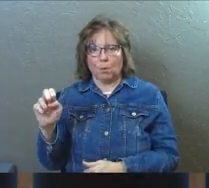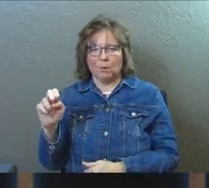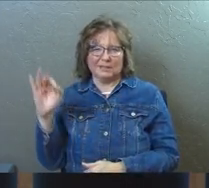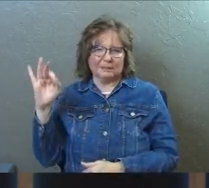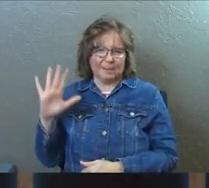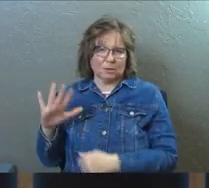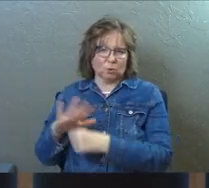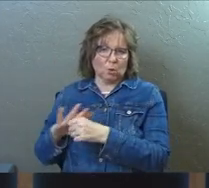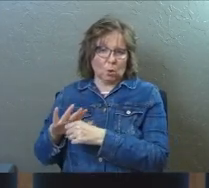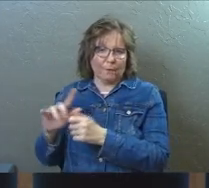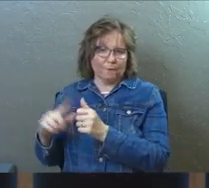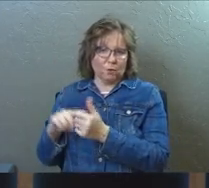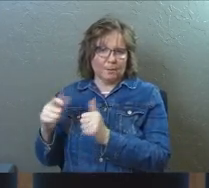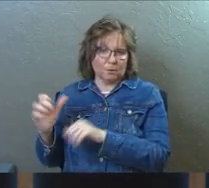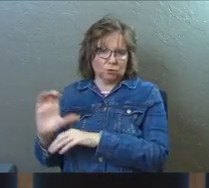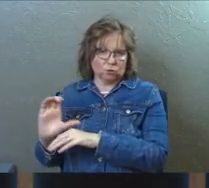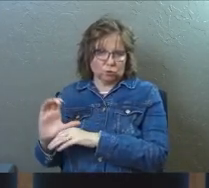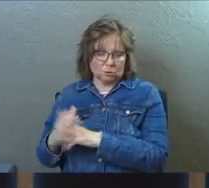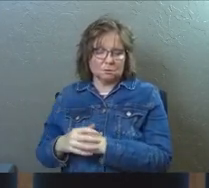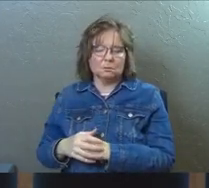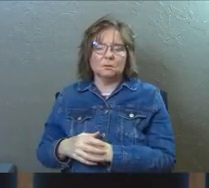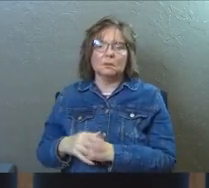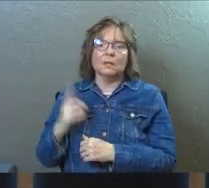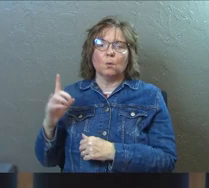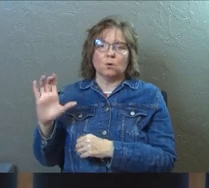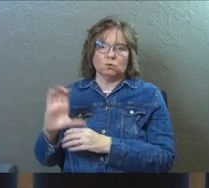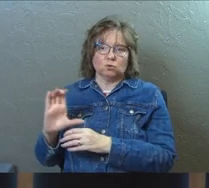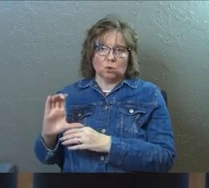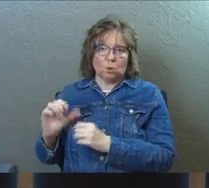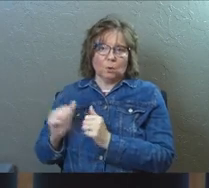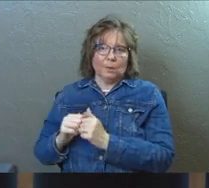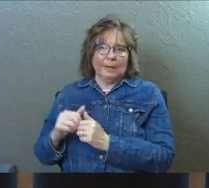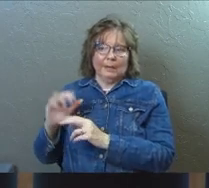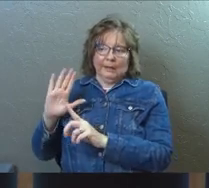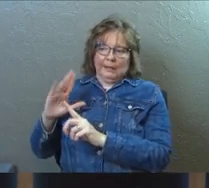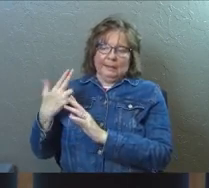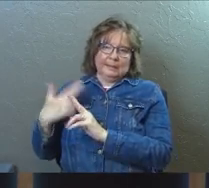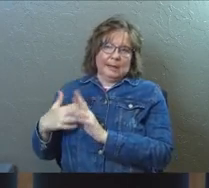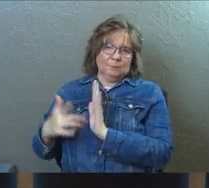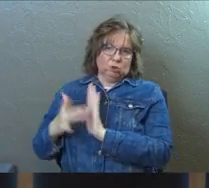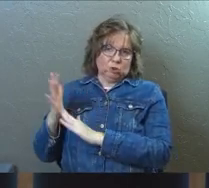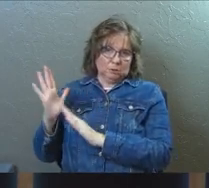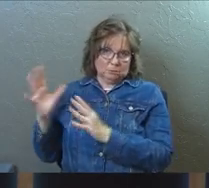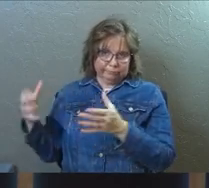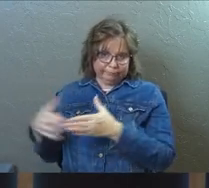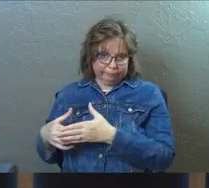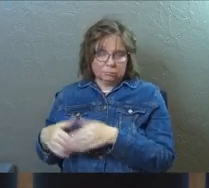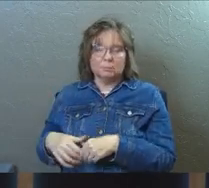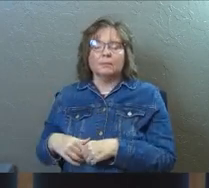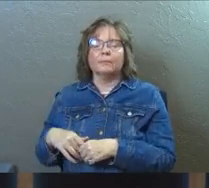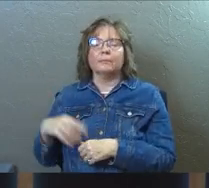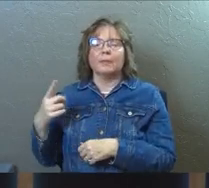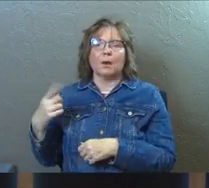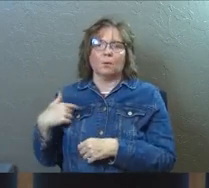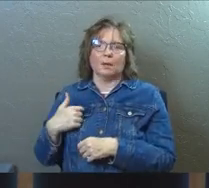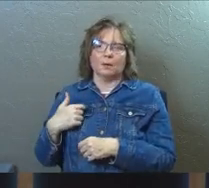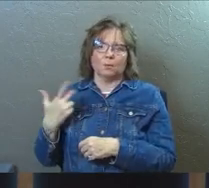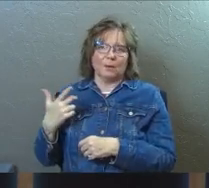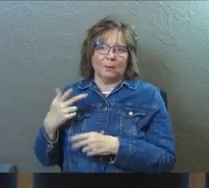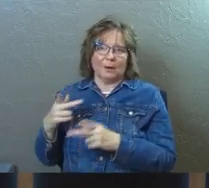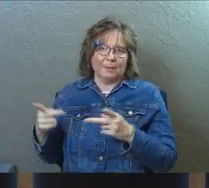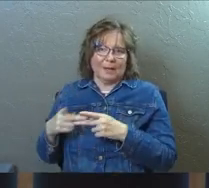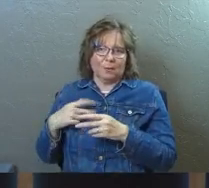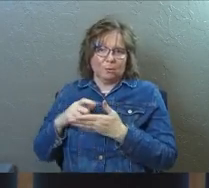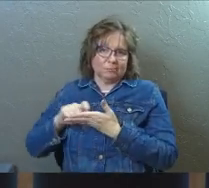here locally. And we did the whole, his name is Jesus together. He's one of the churches and, and we were both there at this, one of these little hideouts that pastors have, you know, to